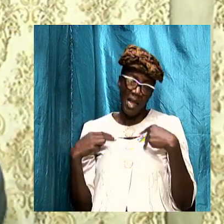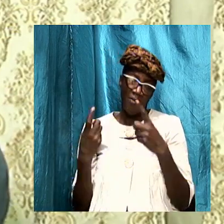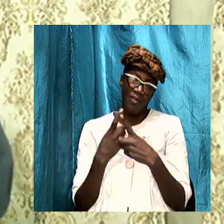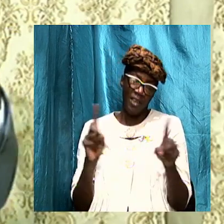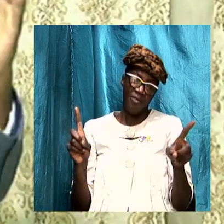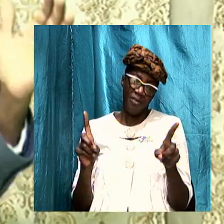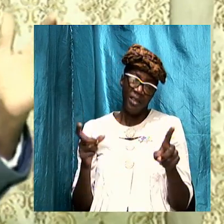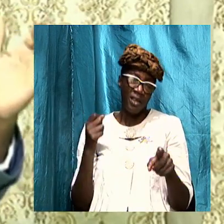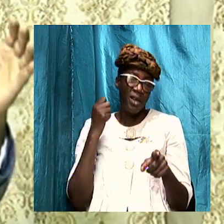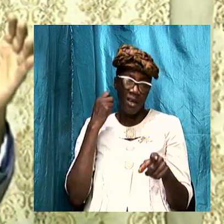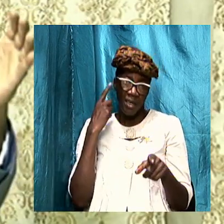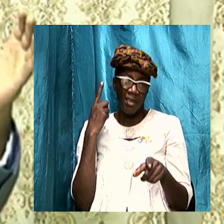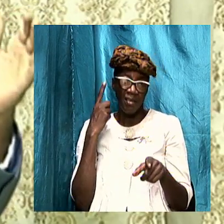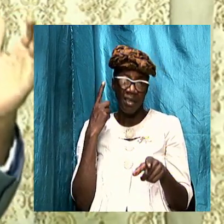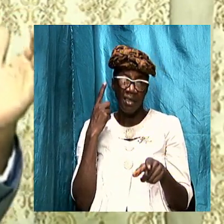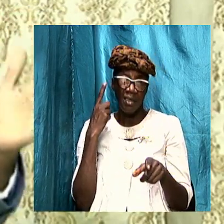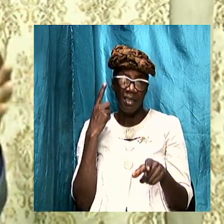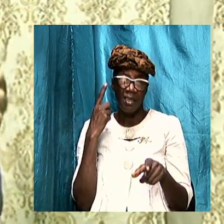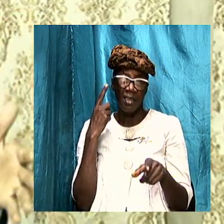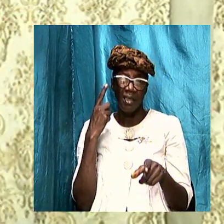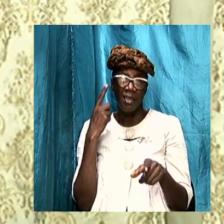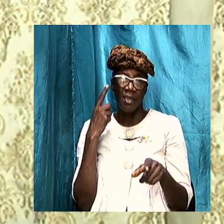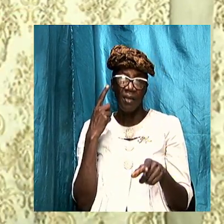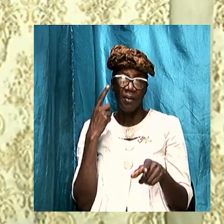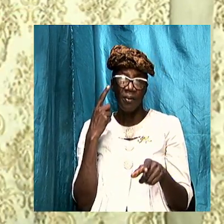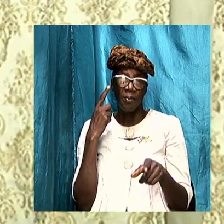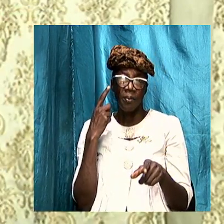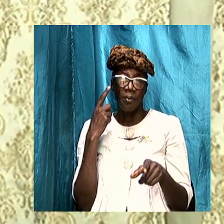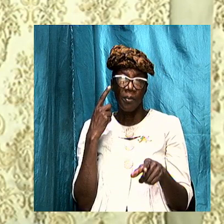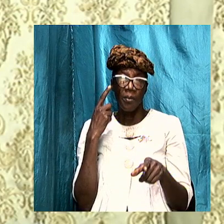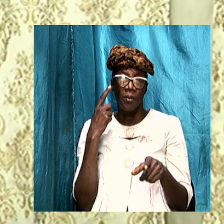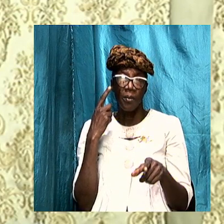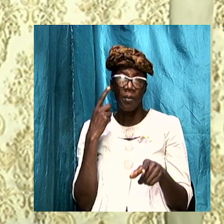we looked at the four main views